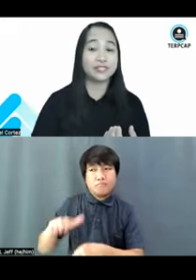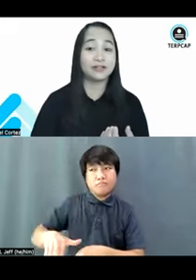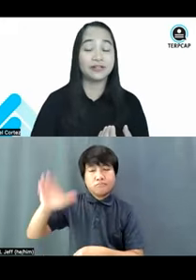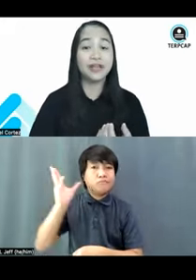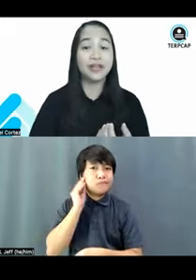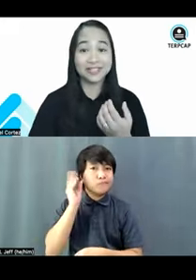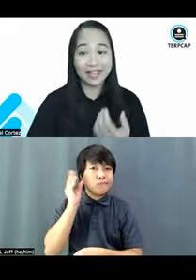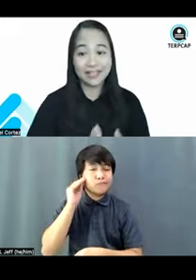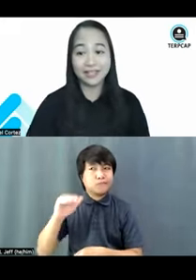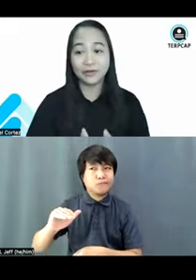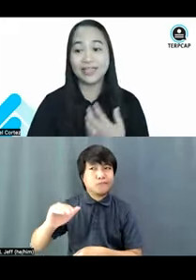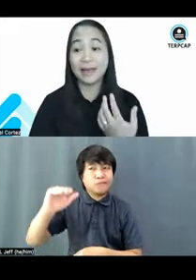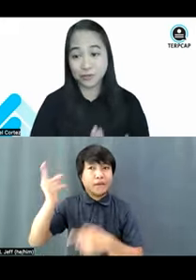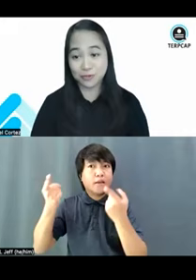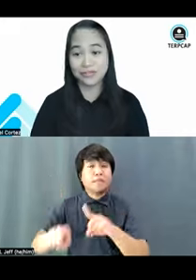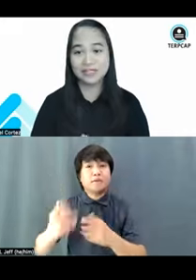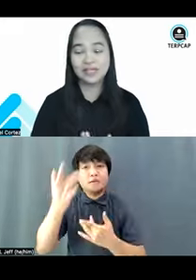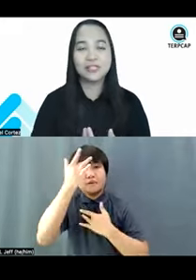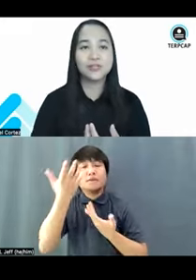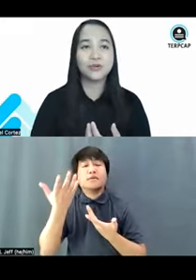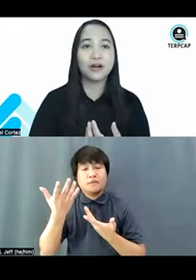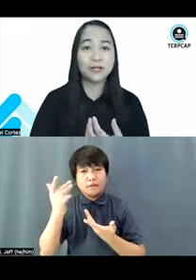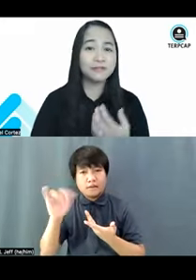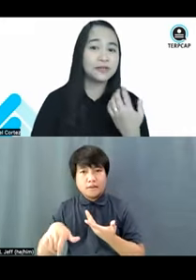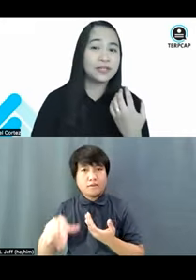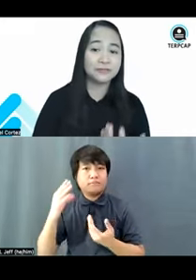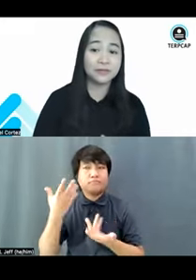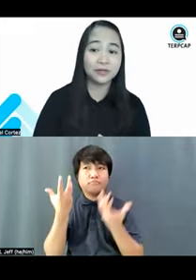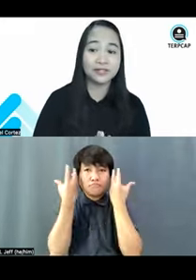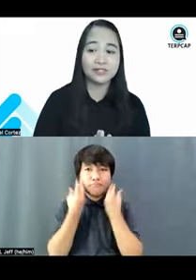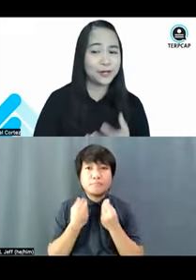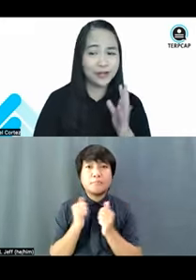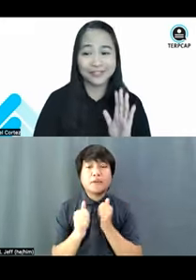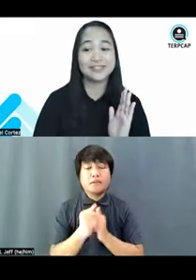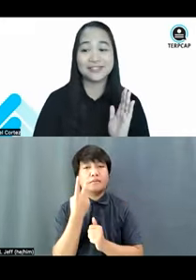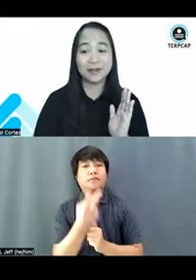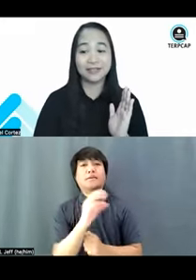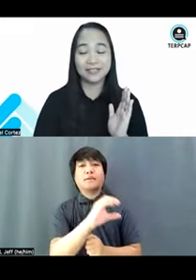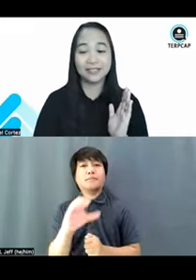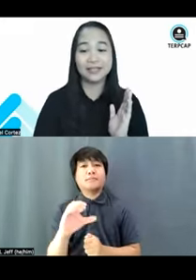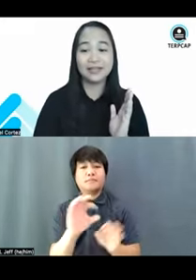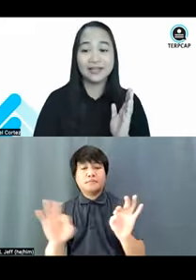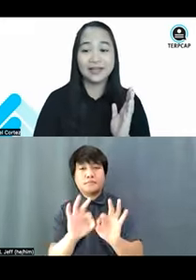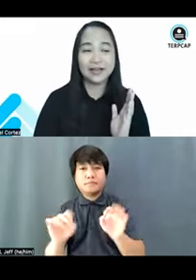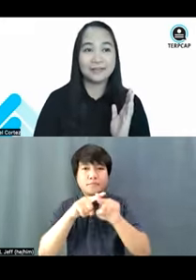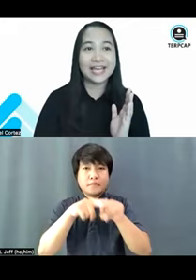before they start relying on captions. So, hard of hearing individuals are not necessarily